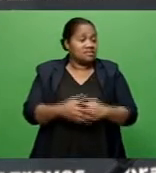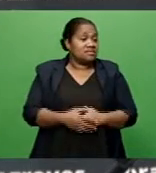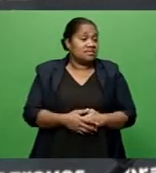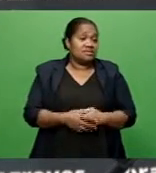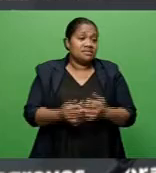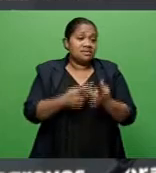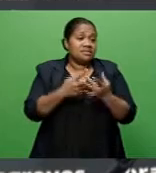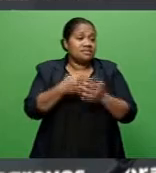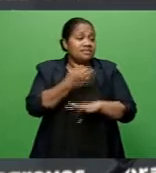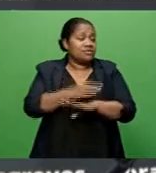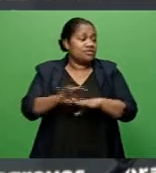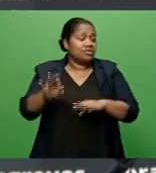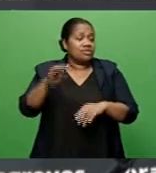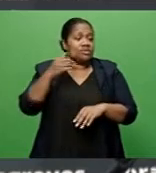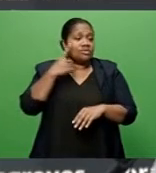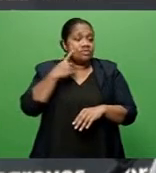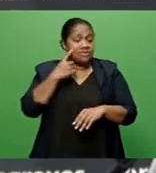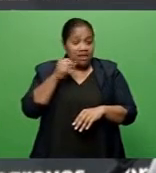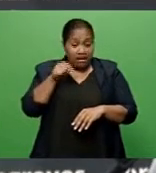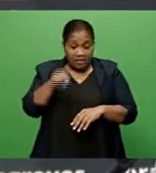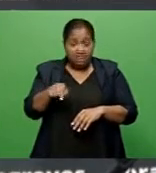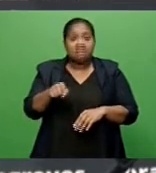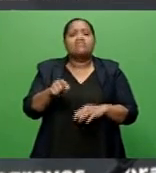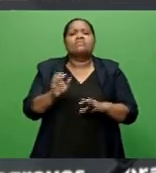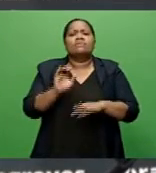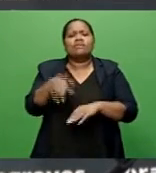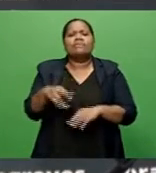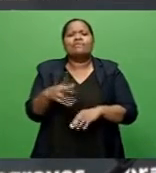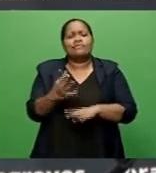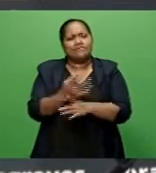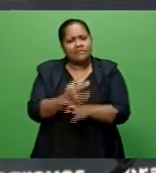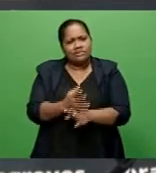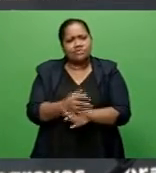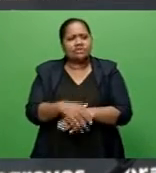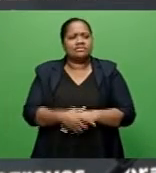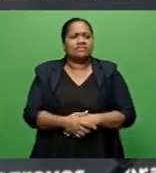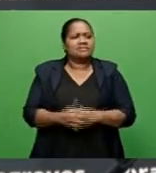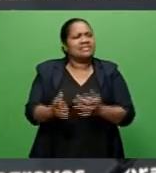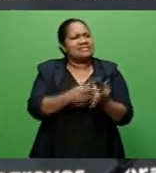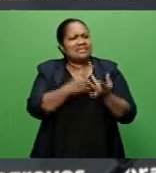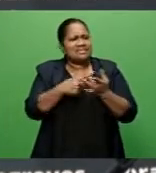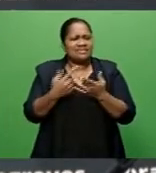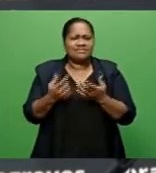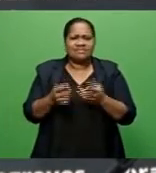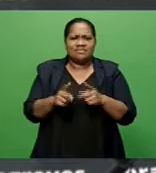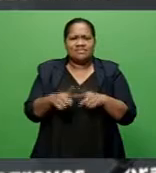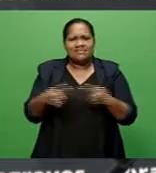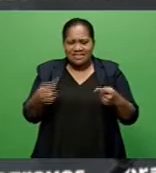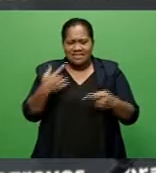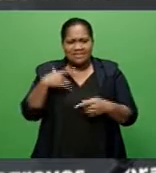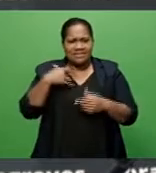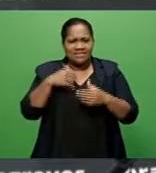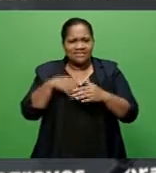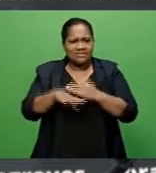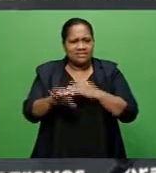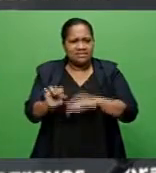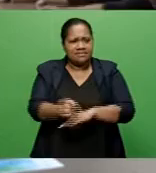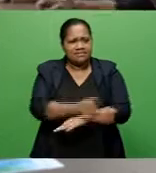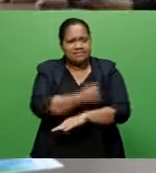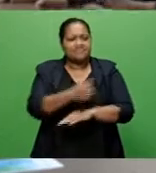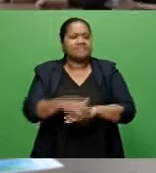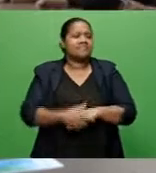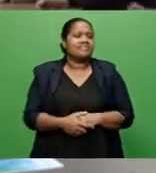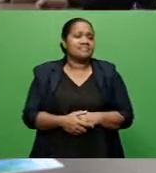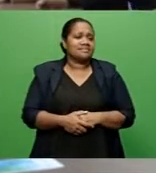water and green life, and form a critical feature in supporting Fiji's commercial and recreational fishing business.